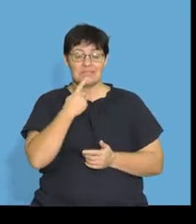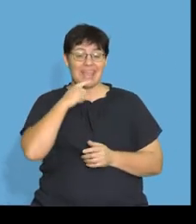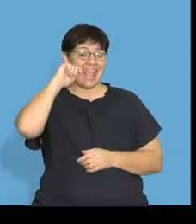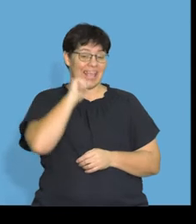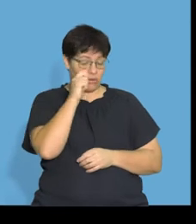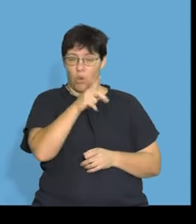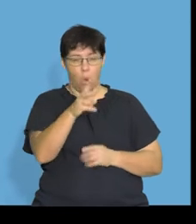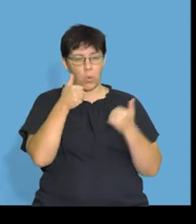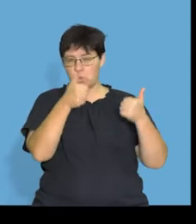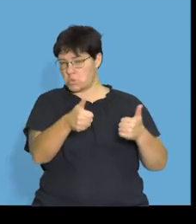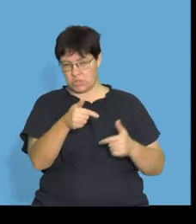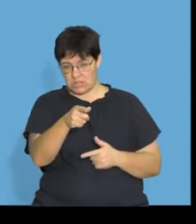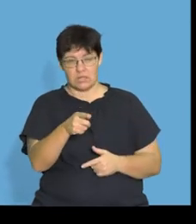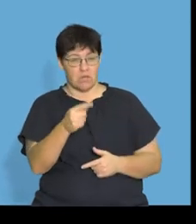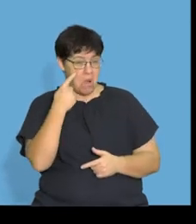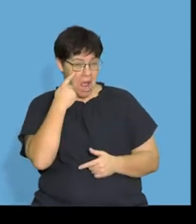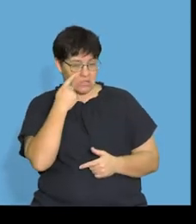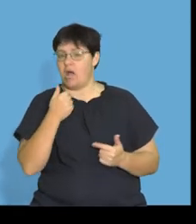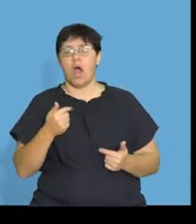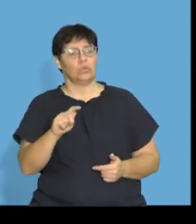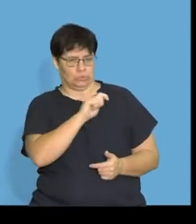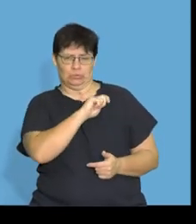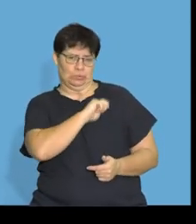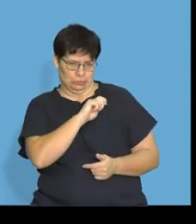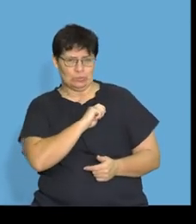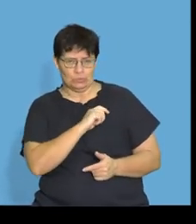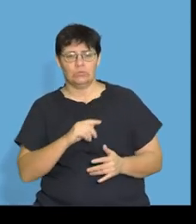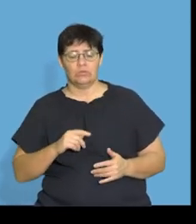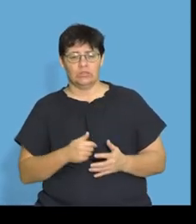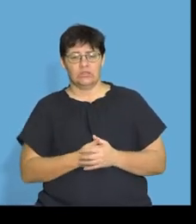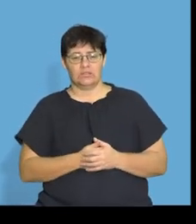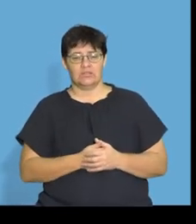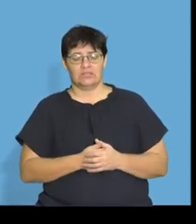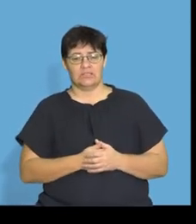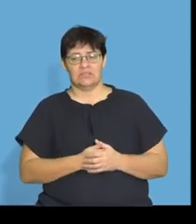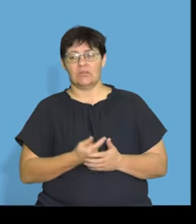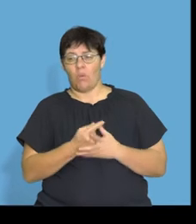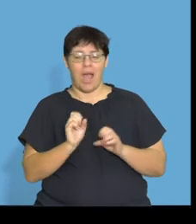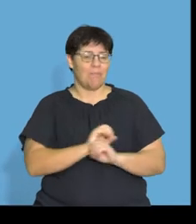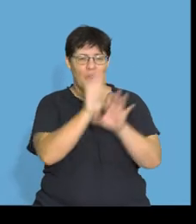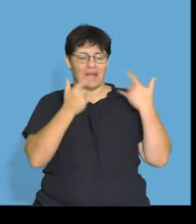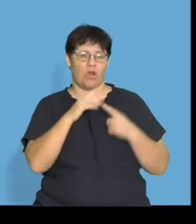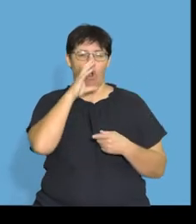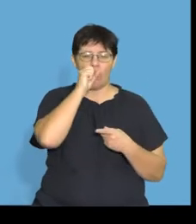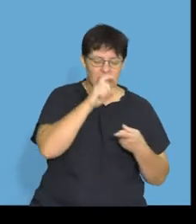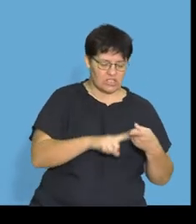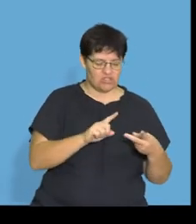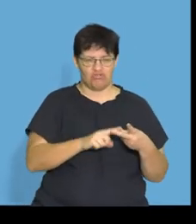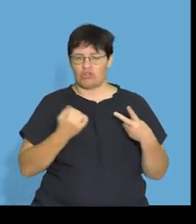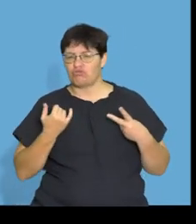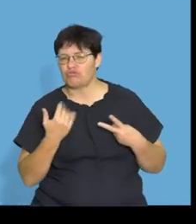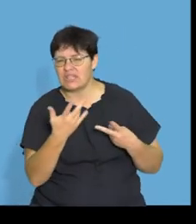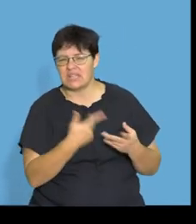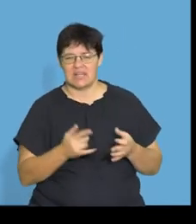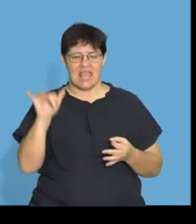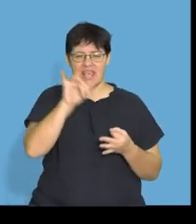you, if you eat carrots, it's going to be good for you. It really is. Guys, if you have a look at all these bright colors, all the oranges, and